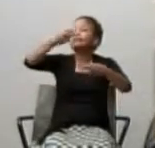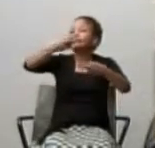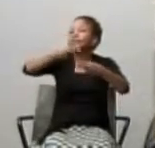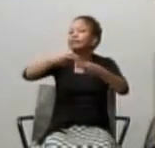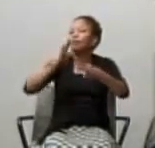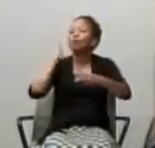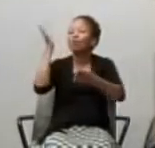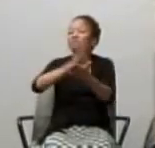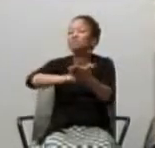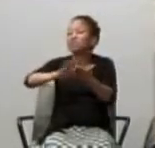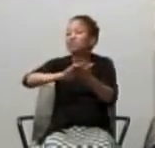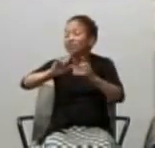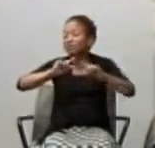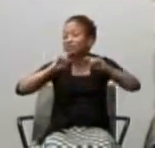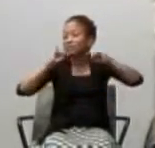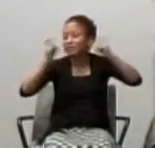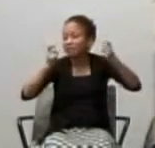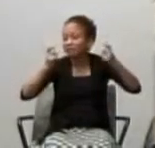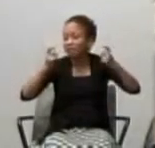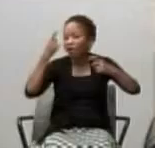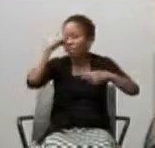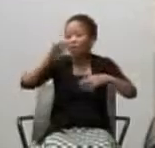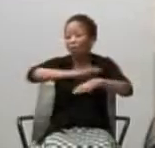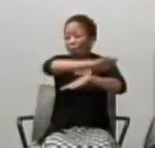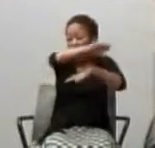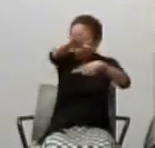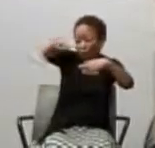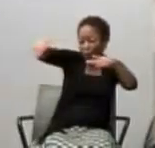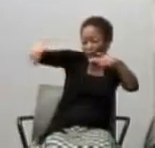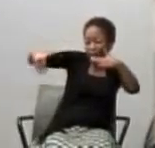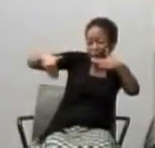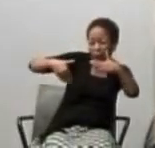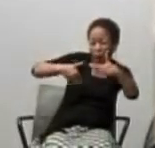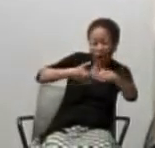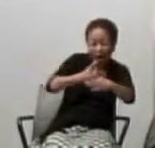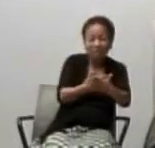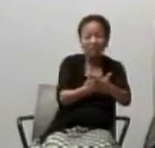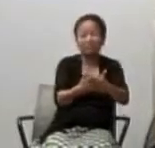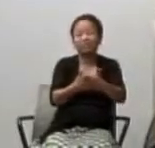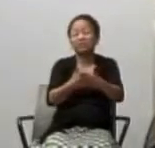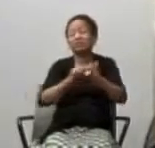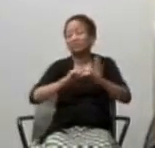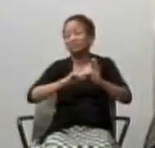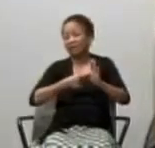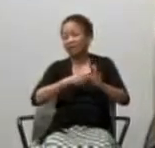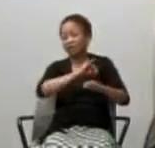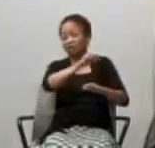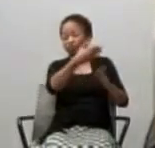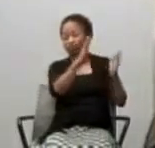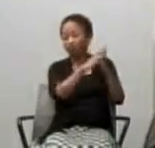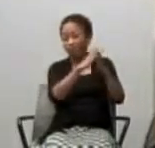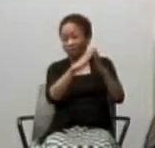forgiveness of sins will be preached to all the nations, beginning from Jerusalem.